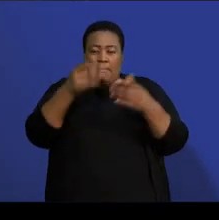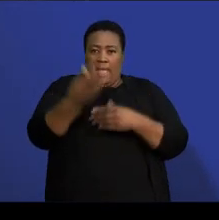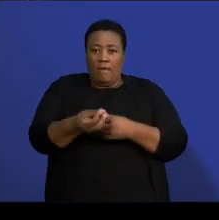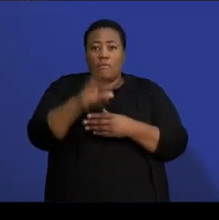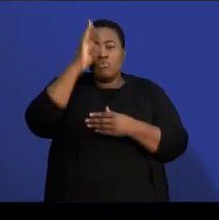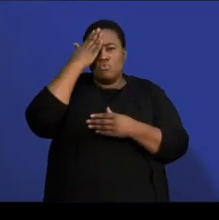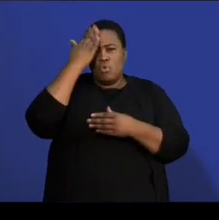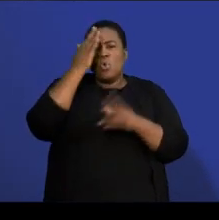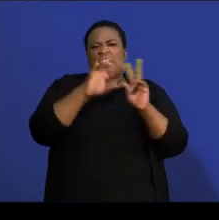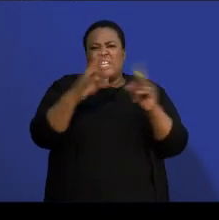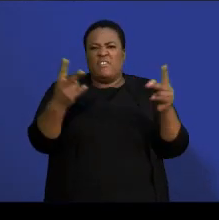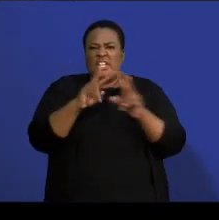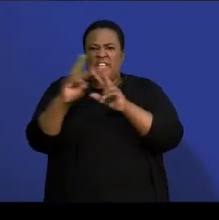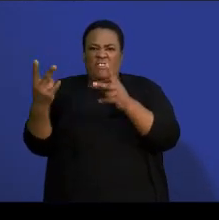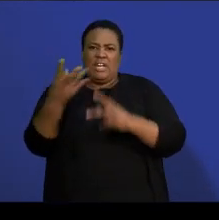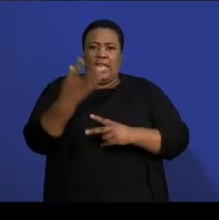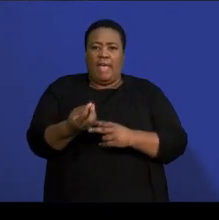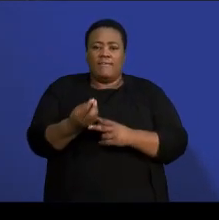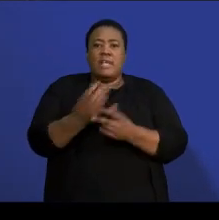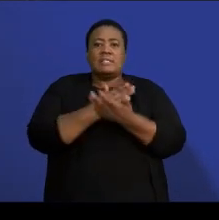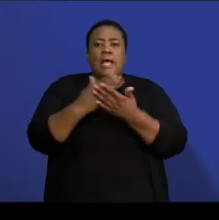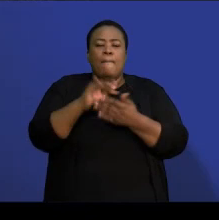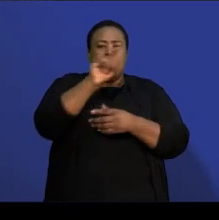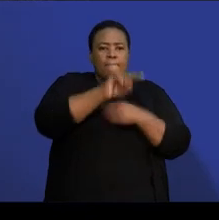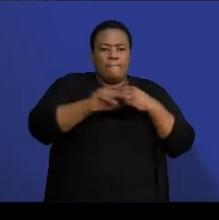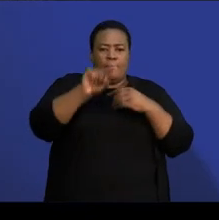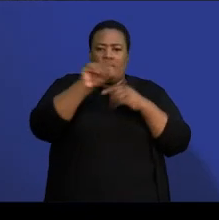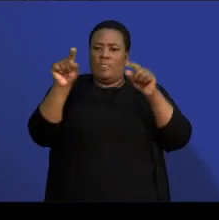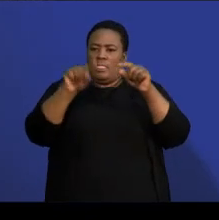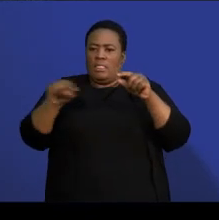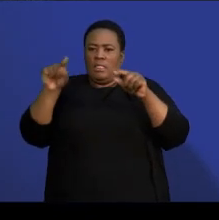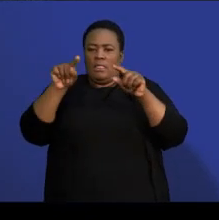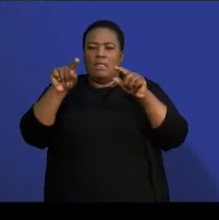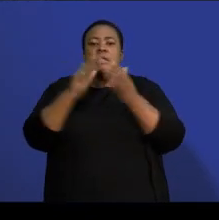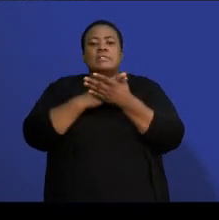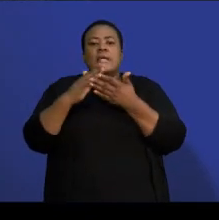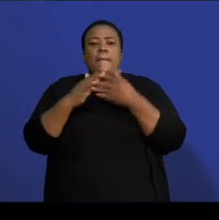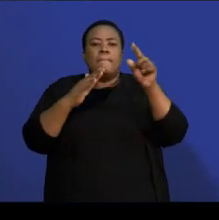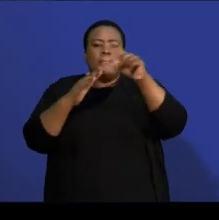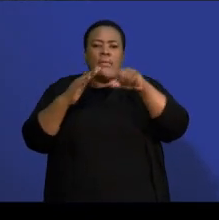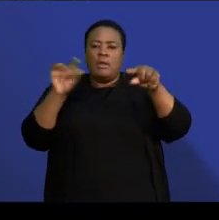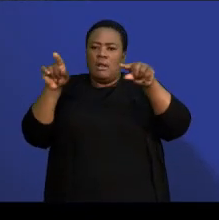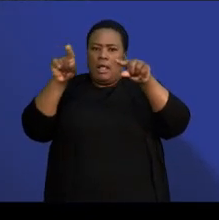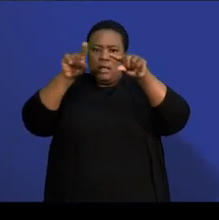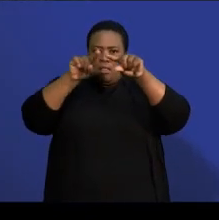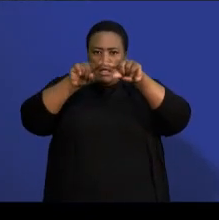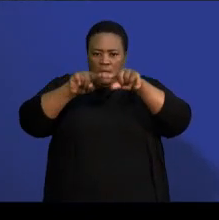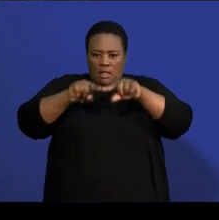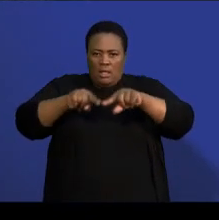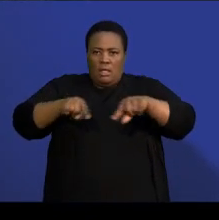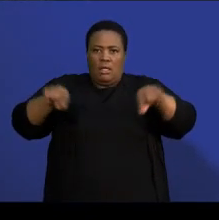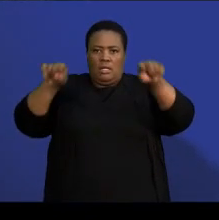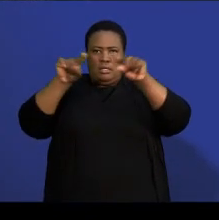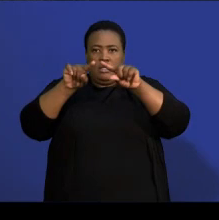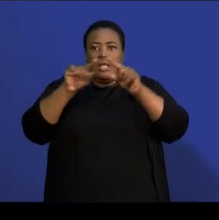diagrams where they are not intersecting, where they are intersecting each other, and also where